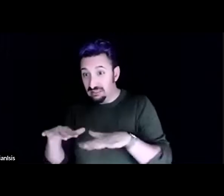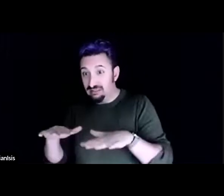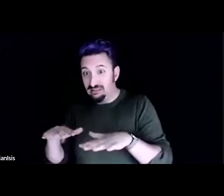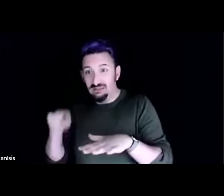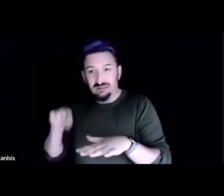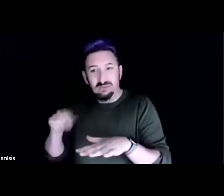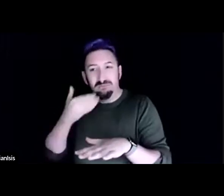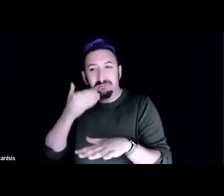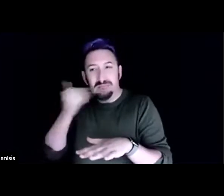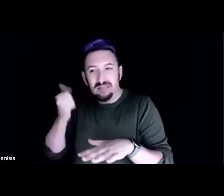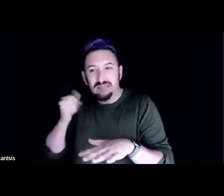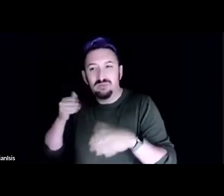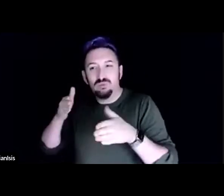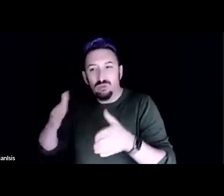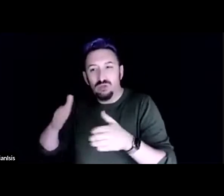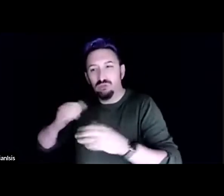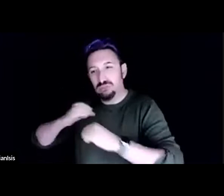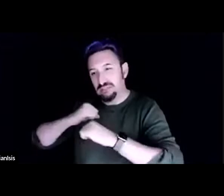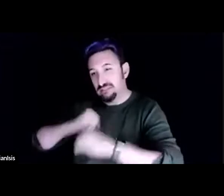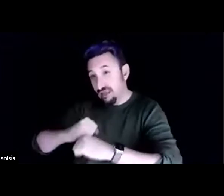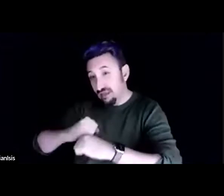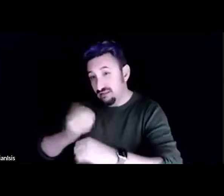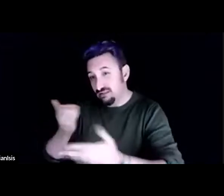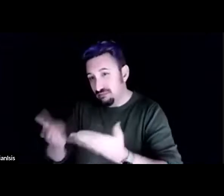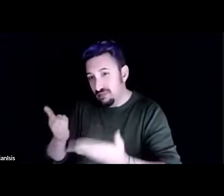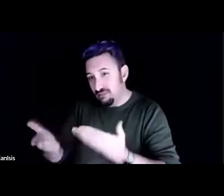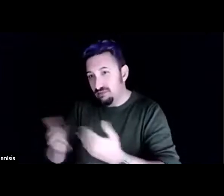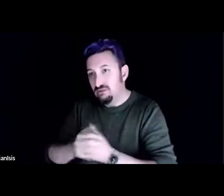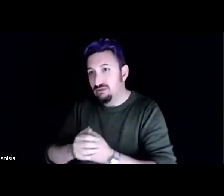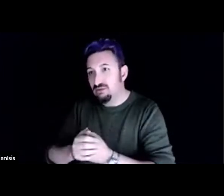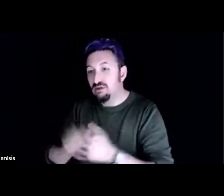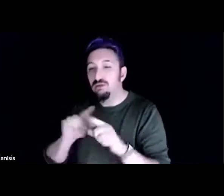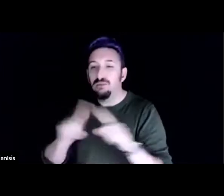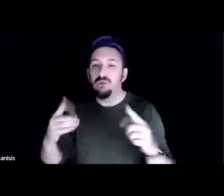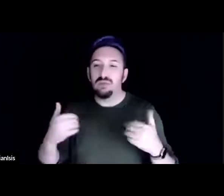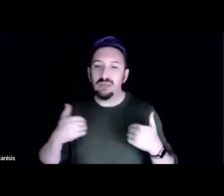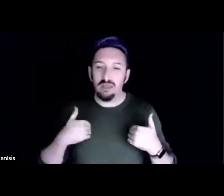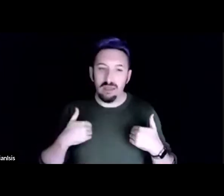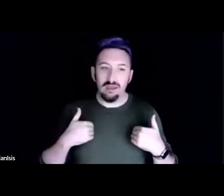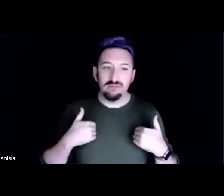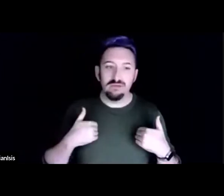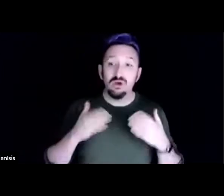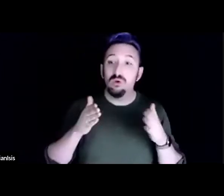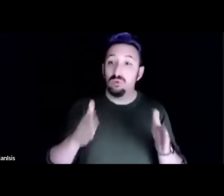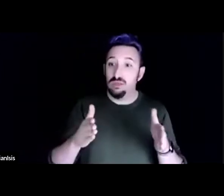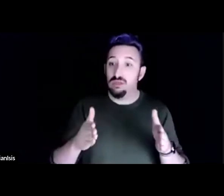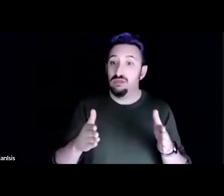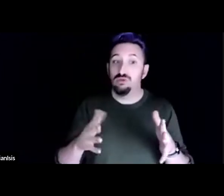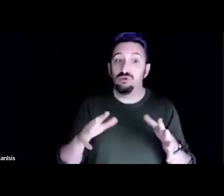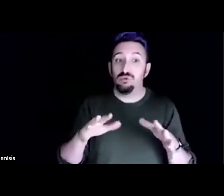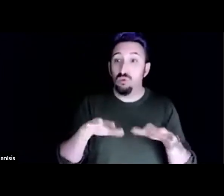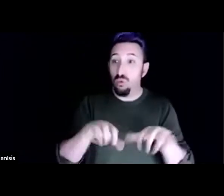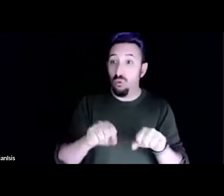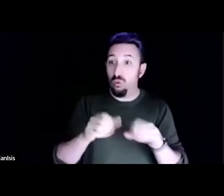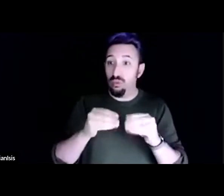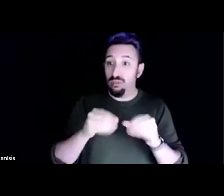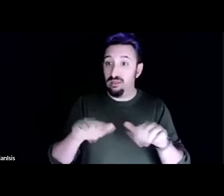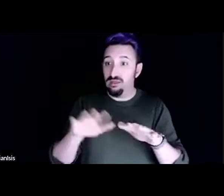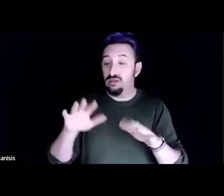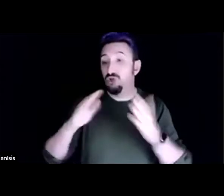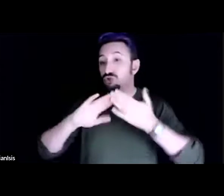but there is a vehicle for holding land that is a community land trust